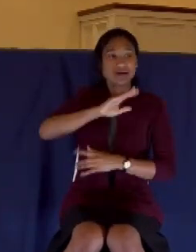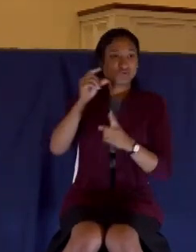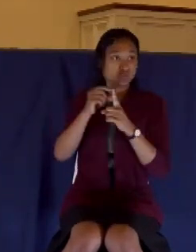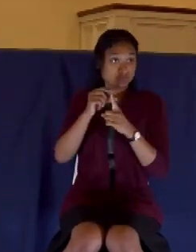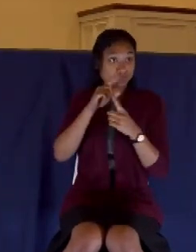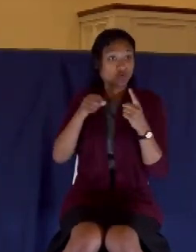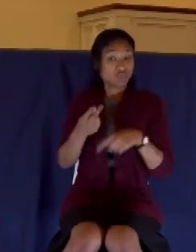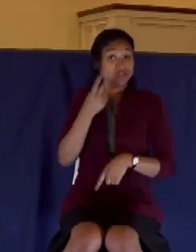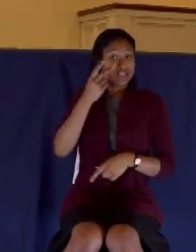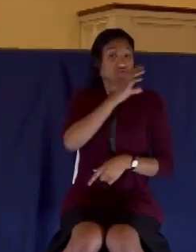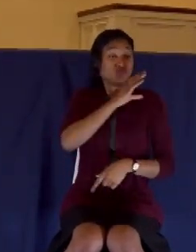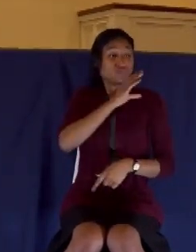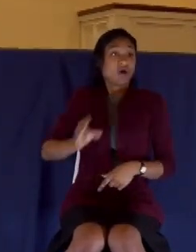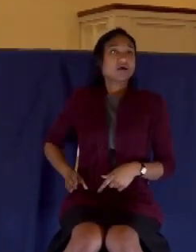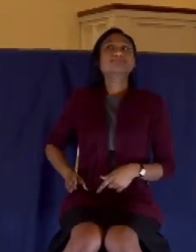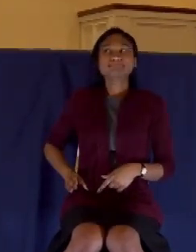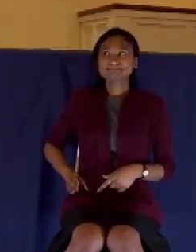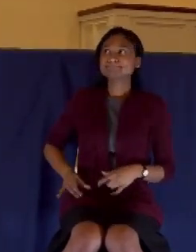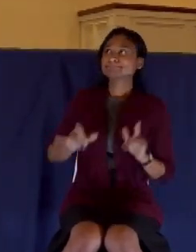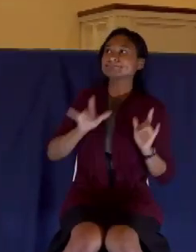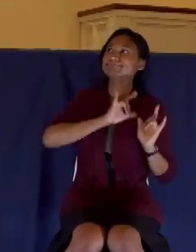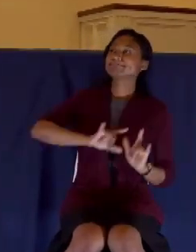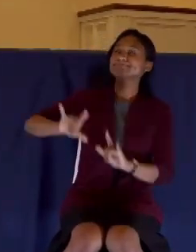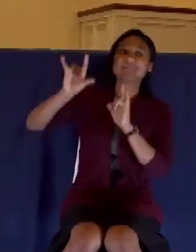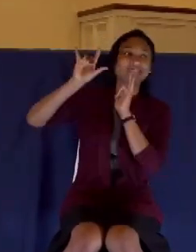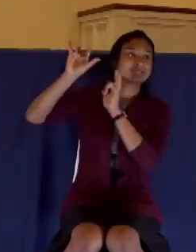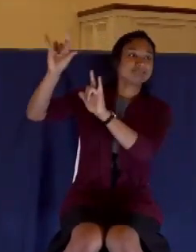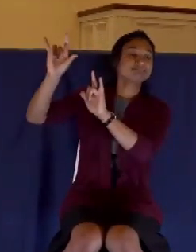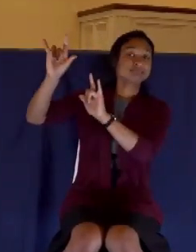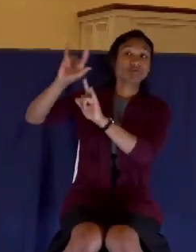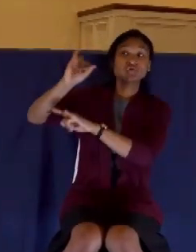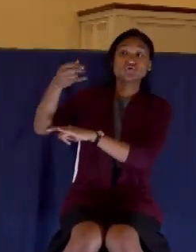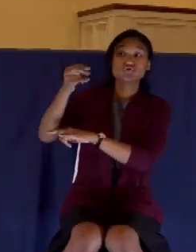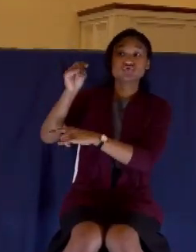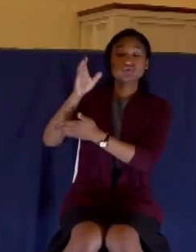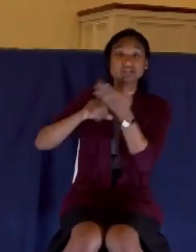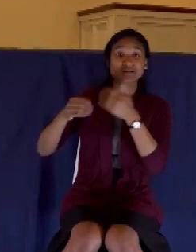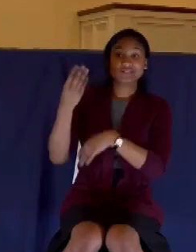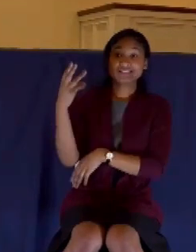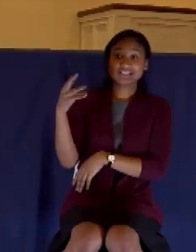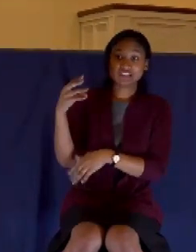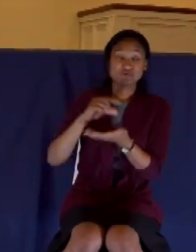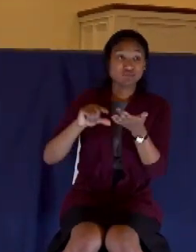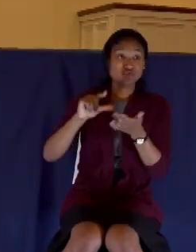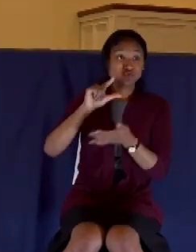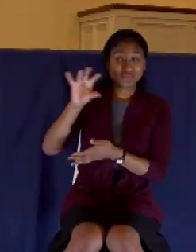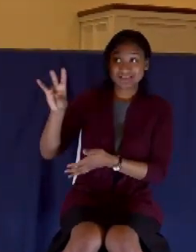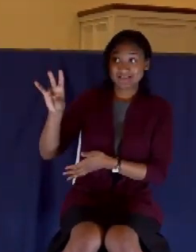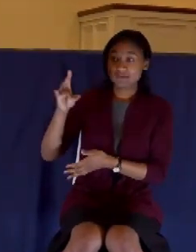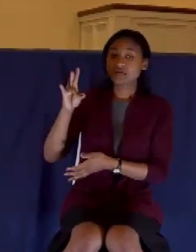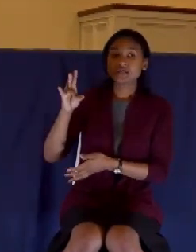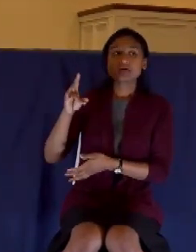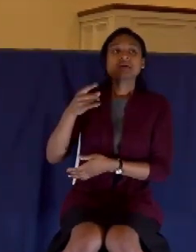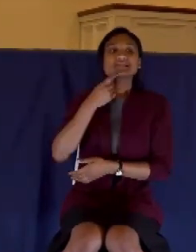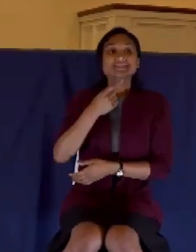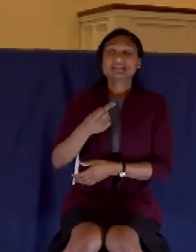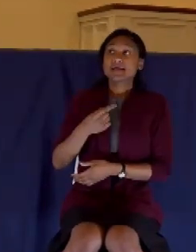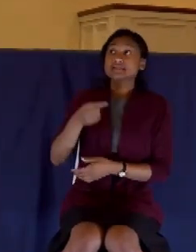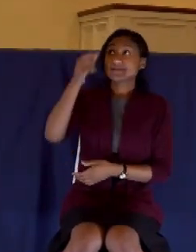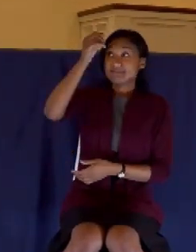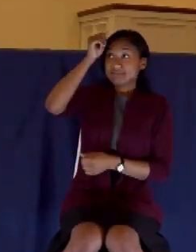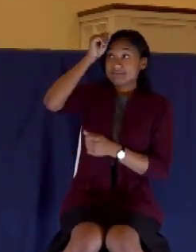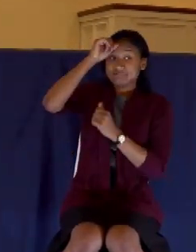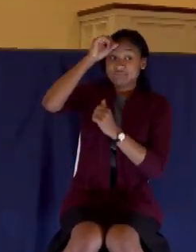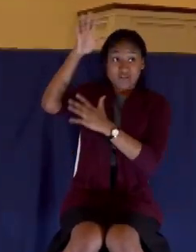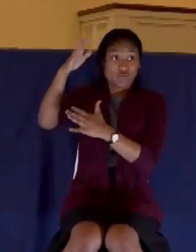love him. The Bible says in John 16, 27, for the Father himself loves you because you have loved me and